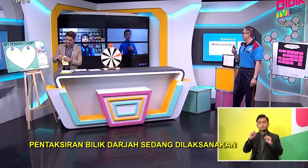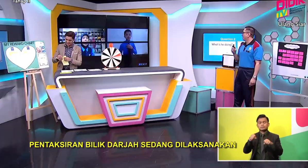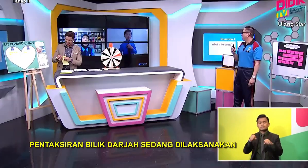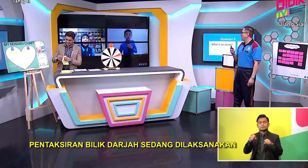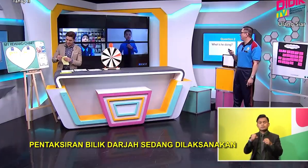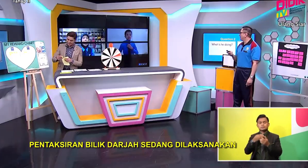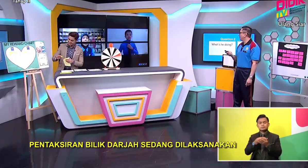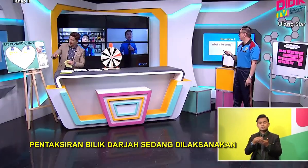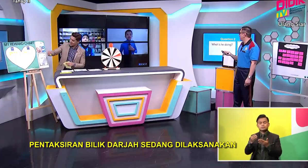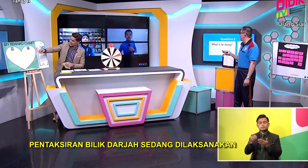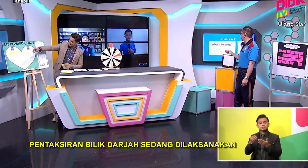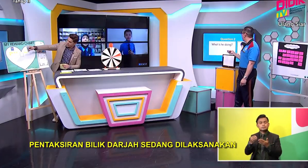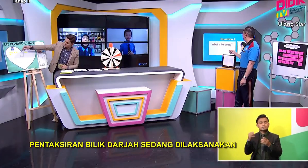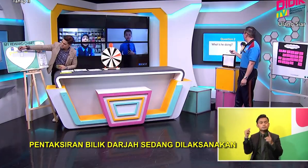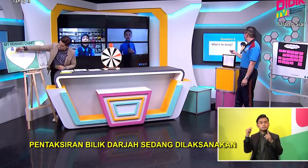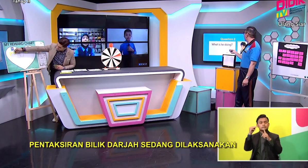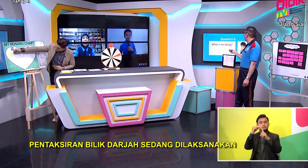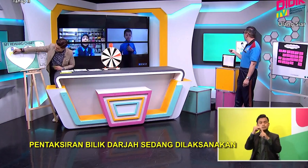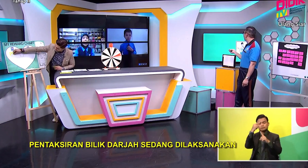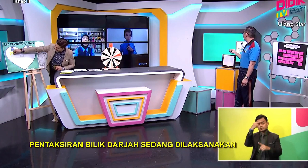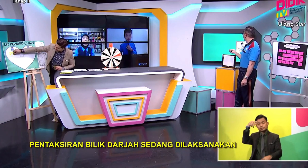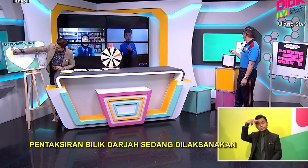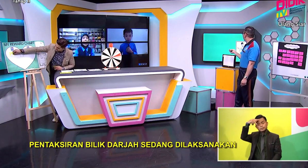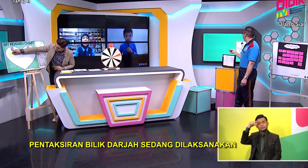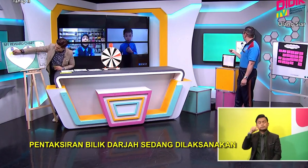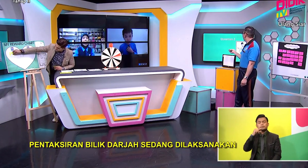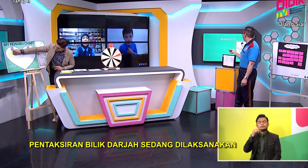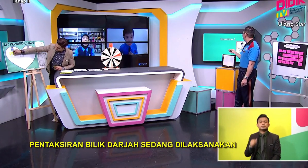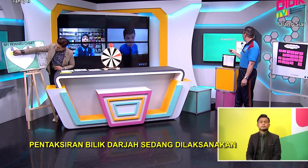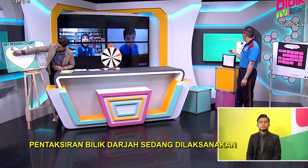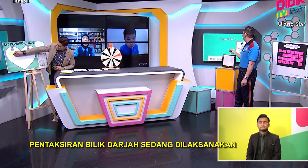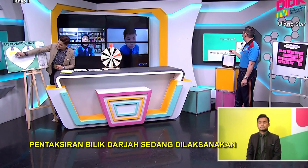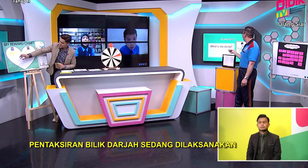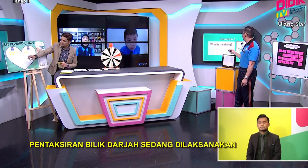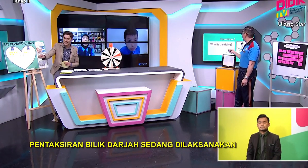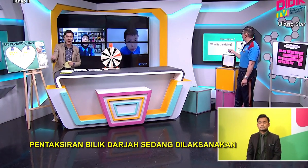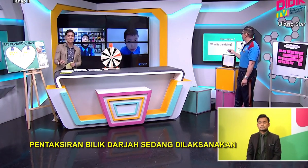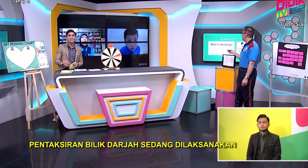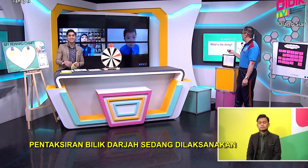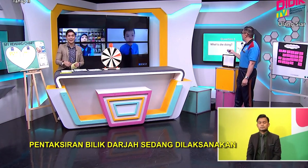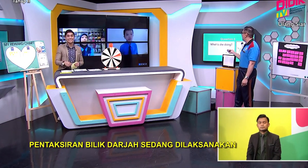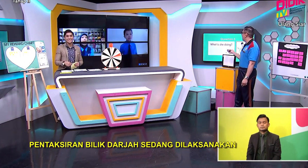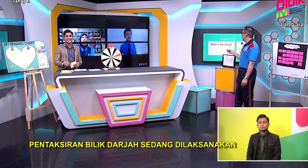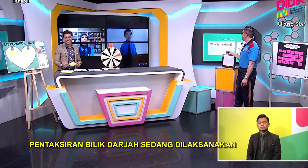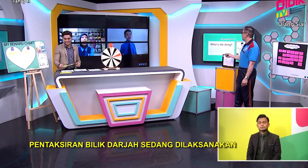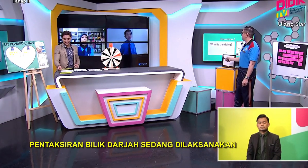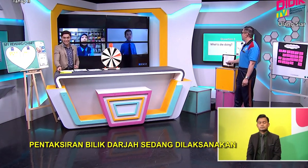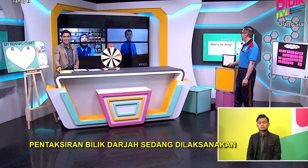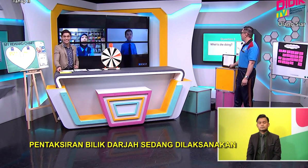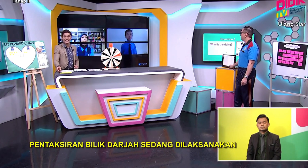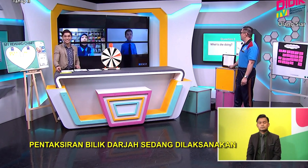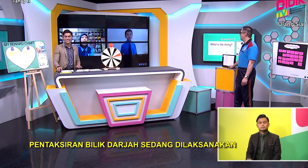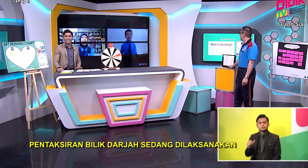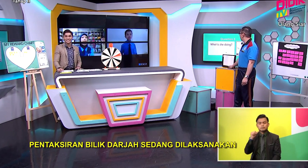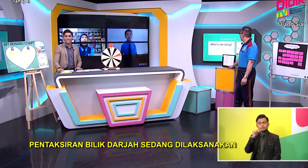Peng is getting another star Okay I'm sure In the next question Anif would be able to answer Yeah Sure